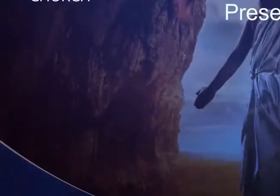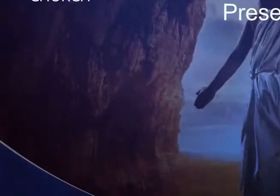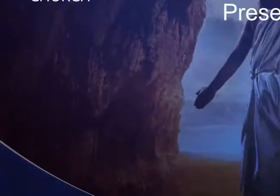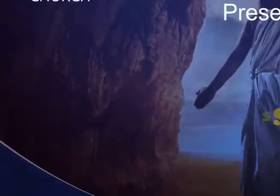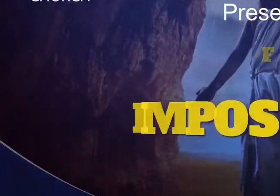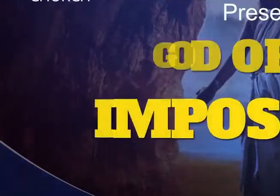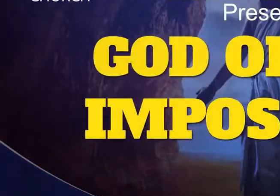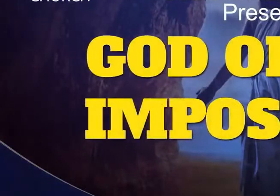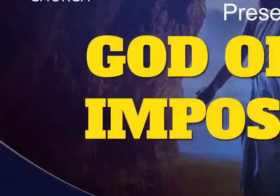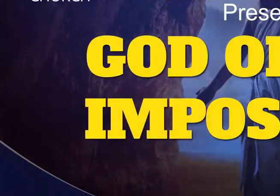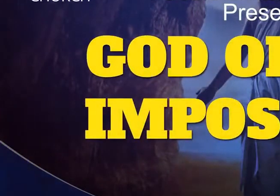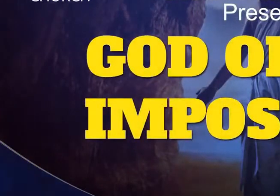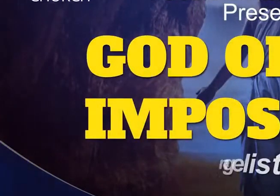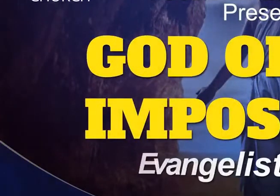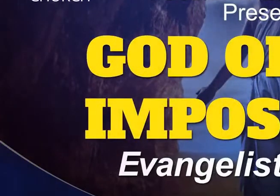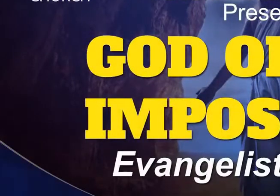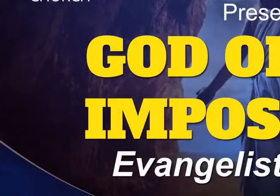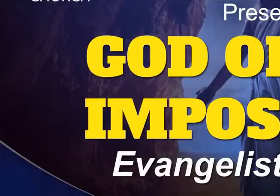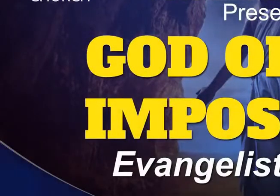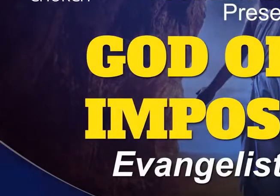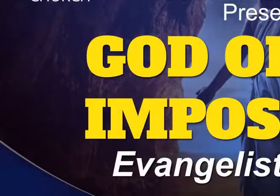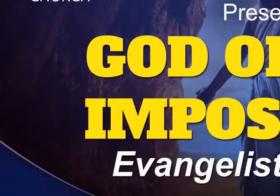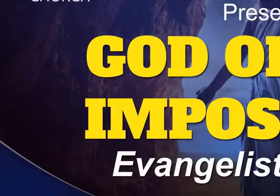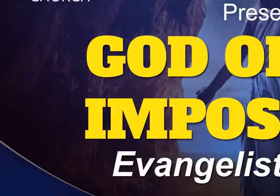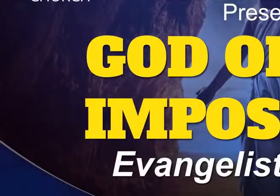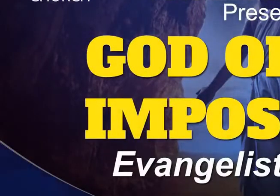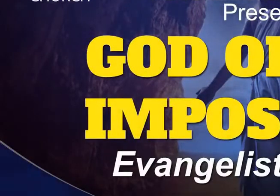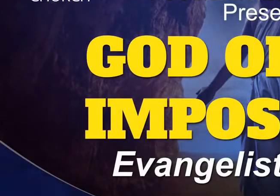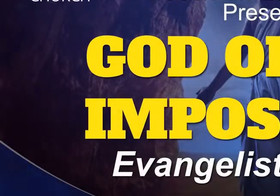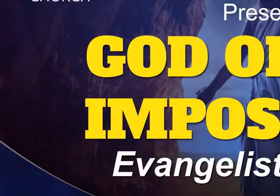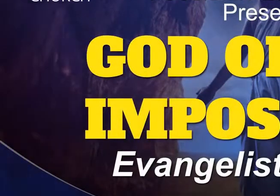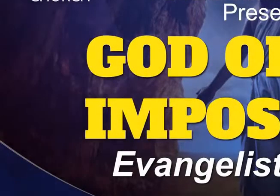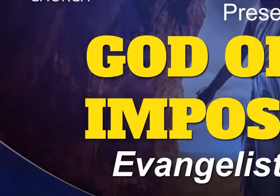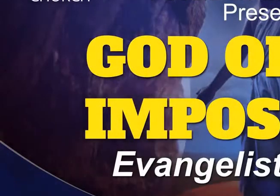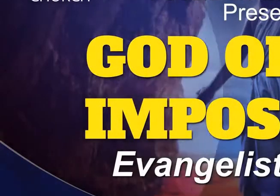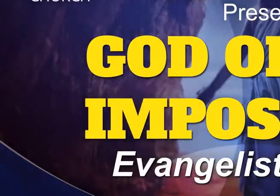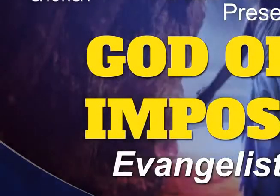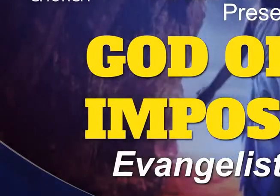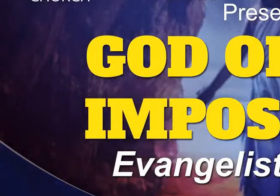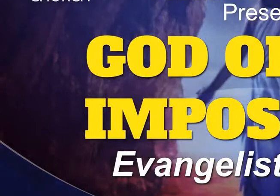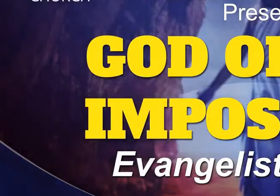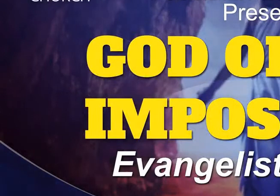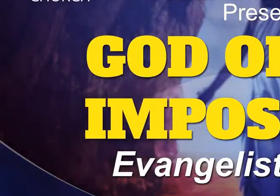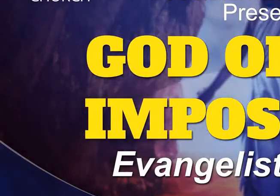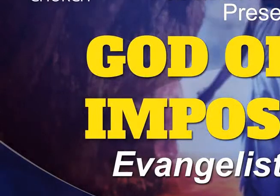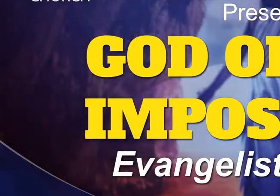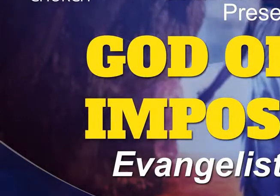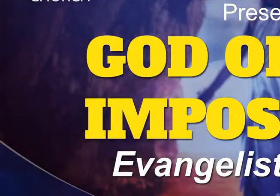P. I am a great big bundle of potentiality.